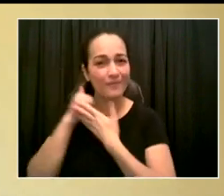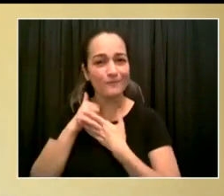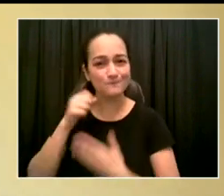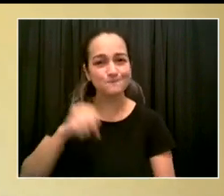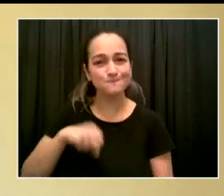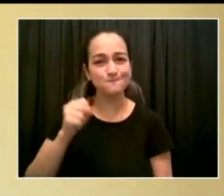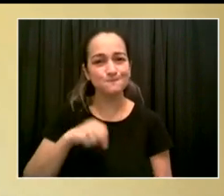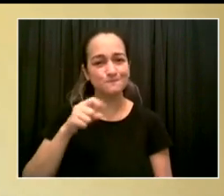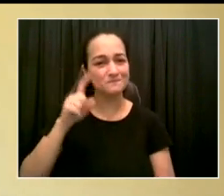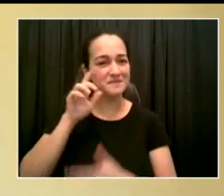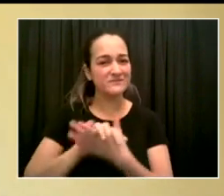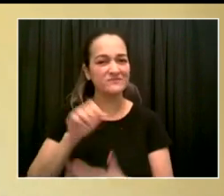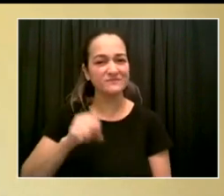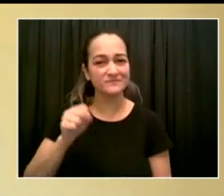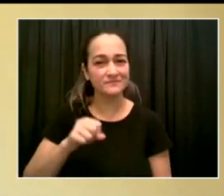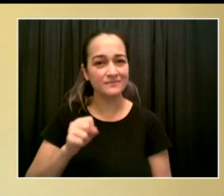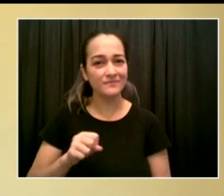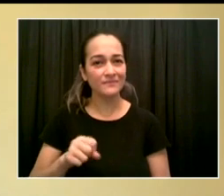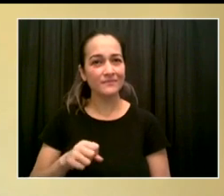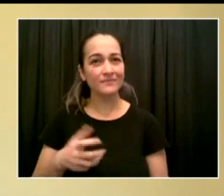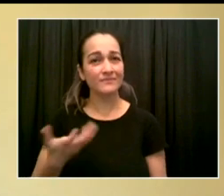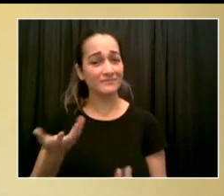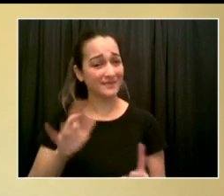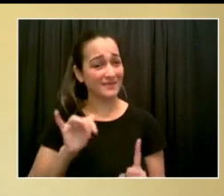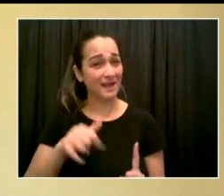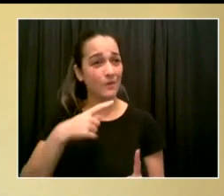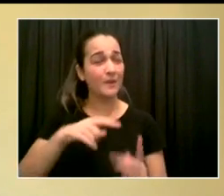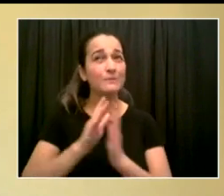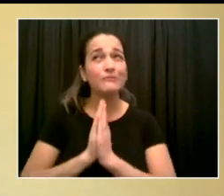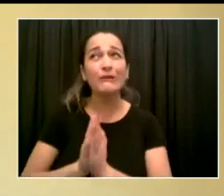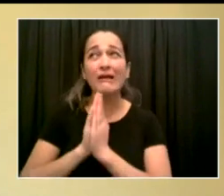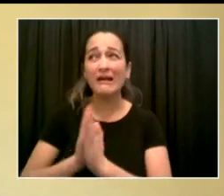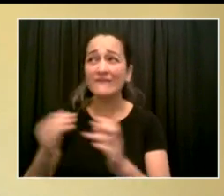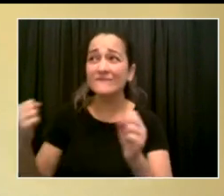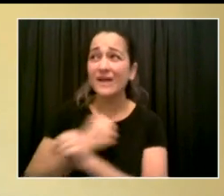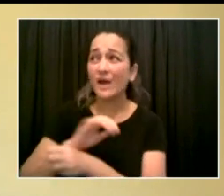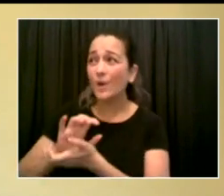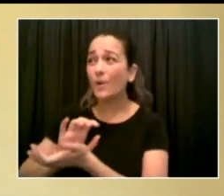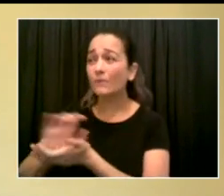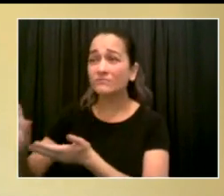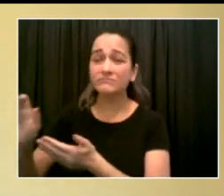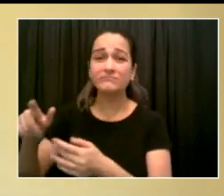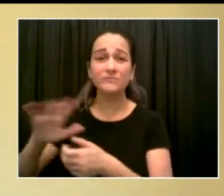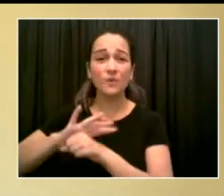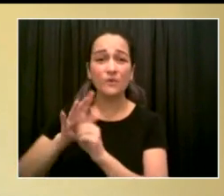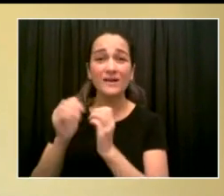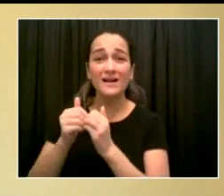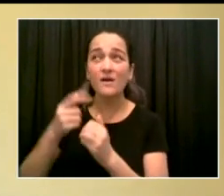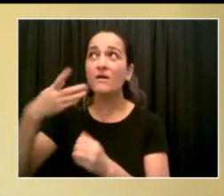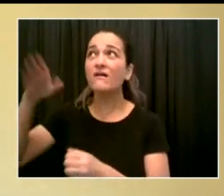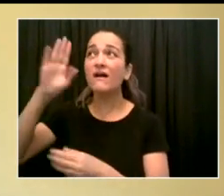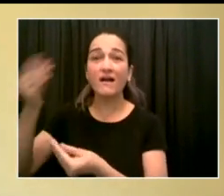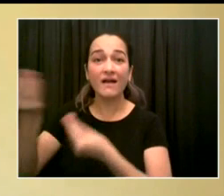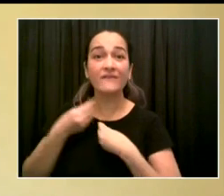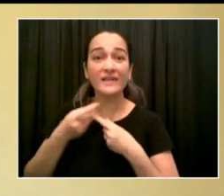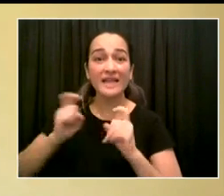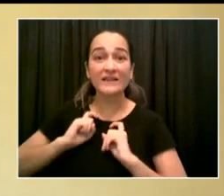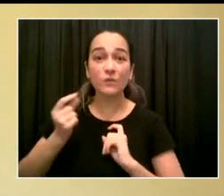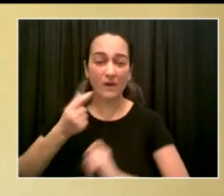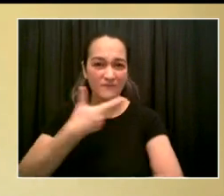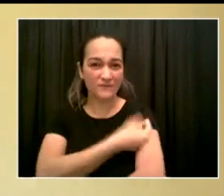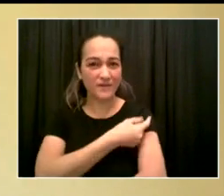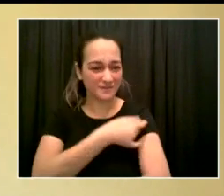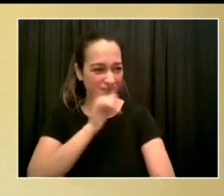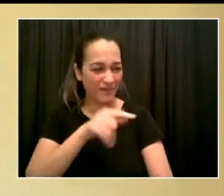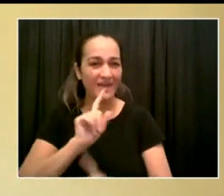from God. And I'm with you. I will encourage enthusiastically our people to get the vaccine. I've already gotten